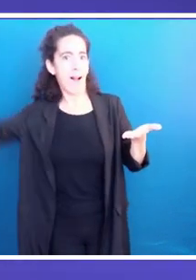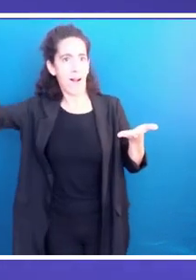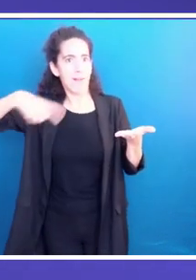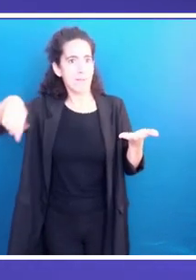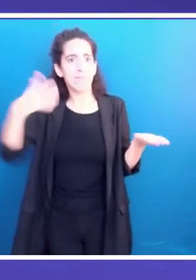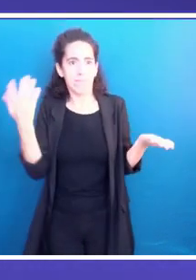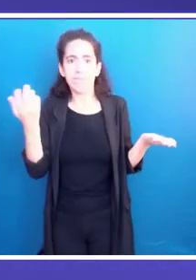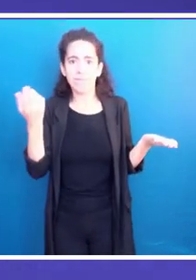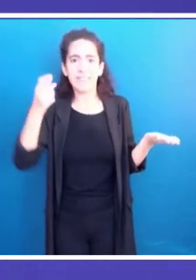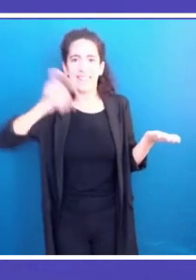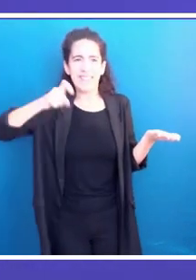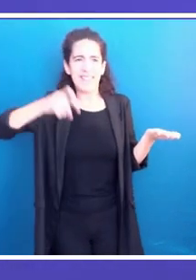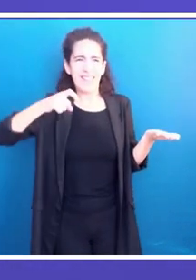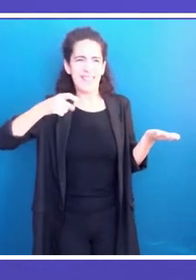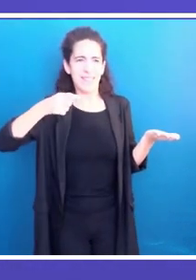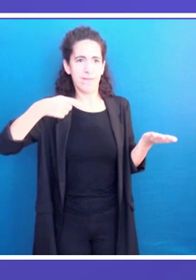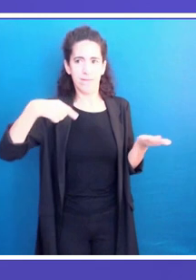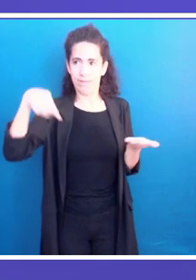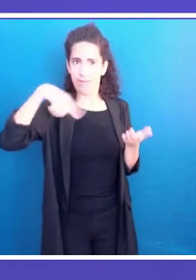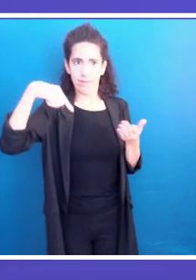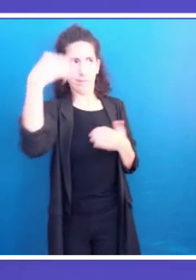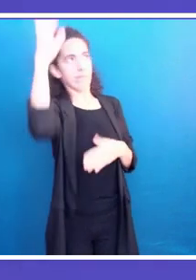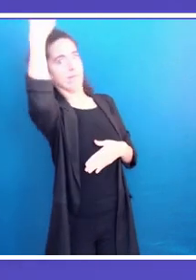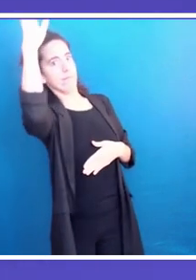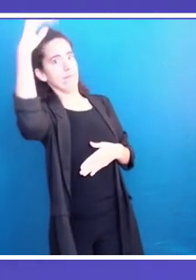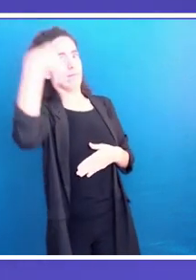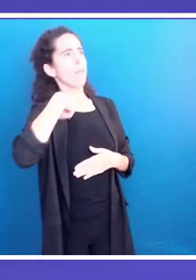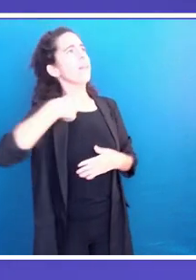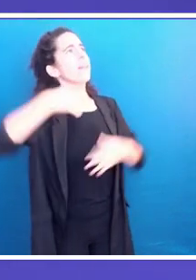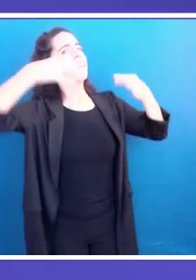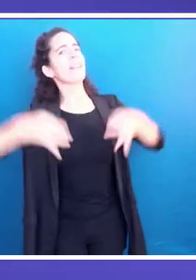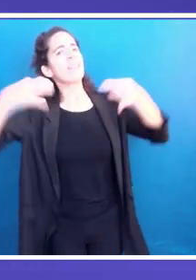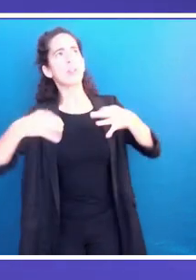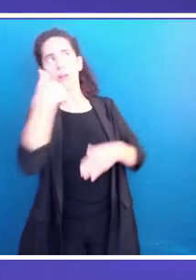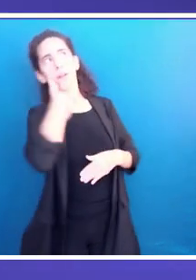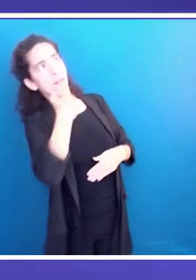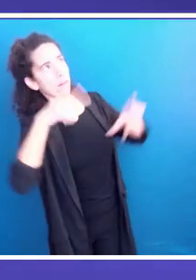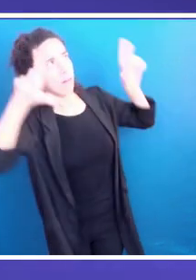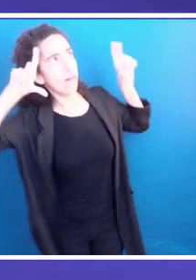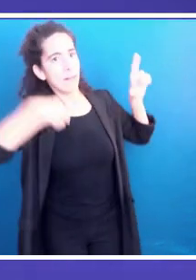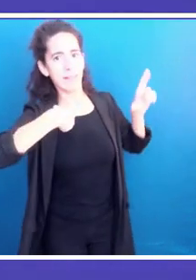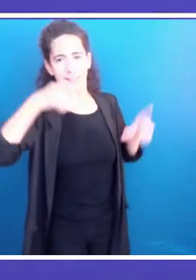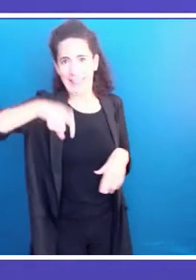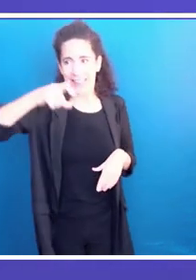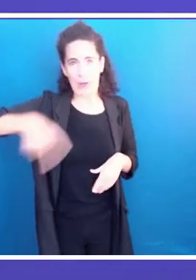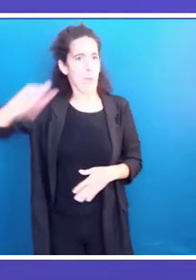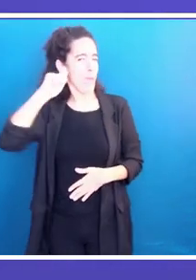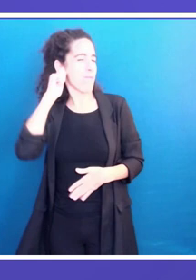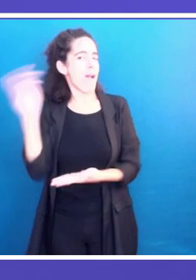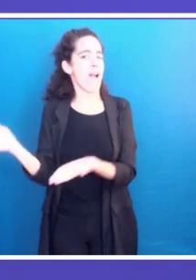we are, we must not wait until somebody gives us the right to, you know,